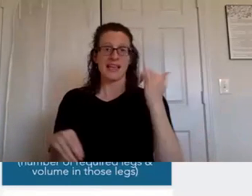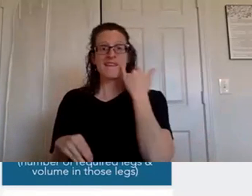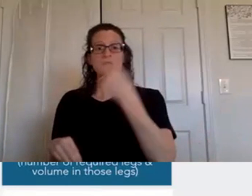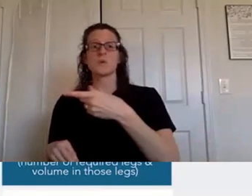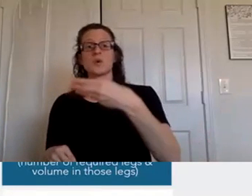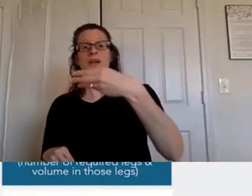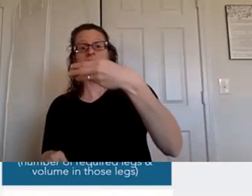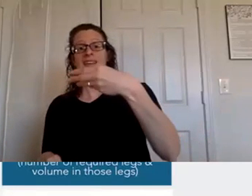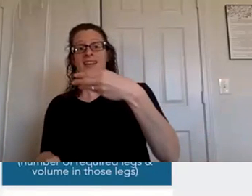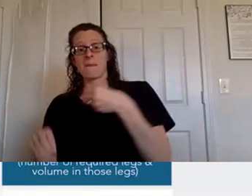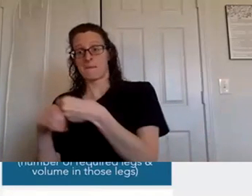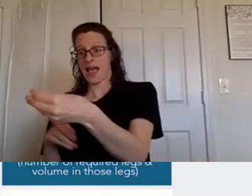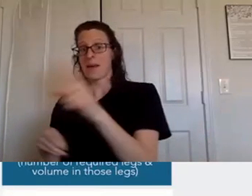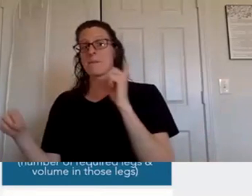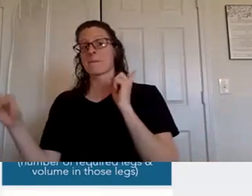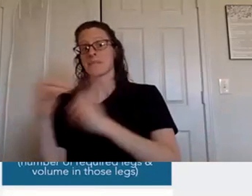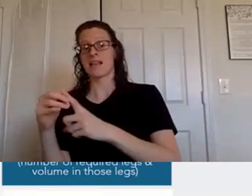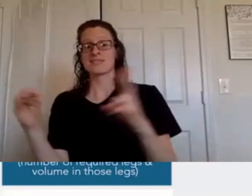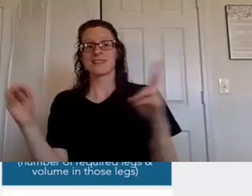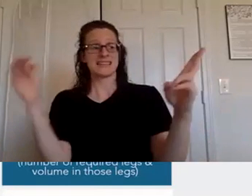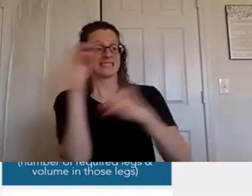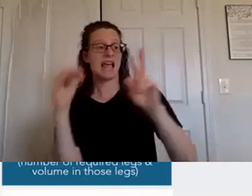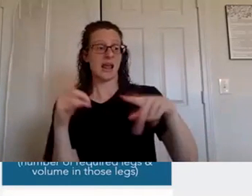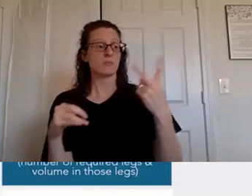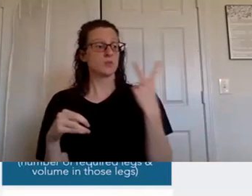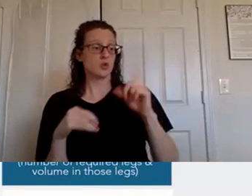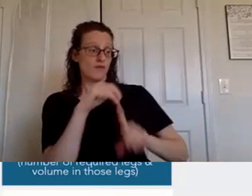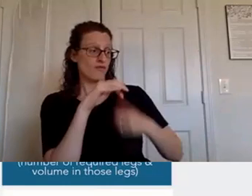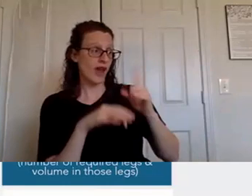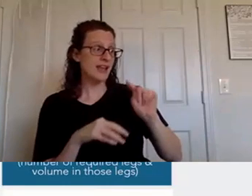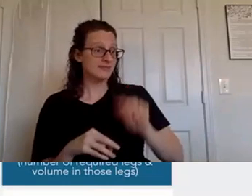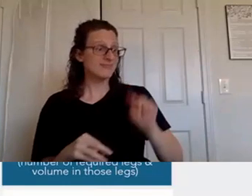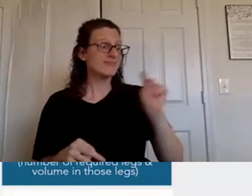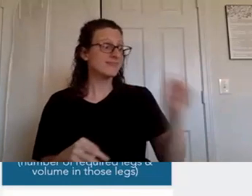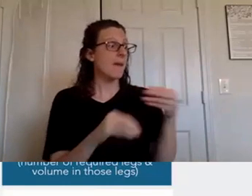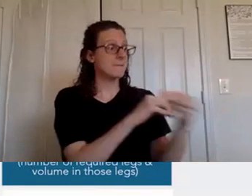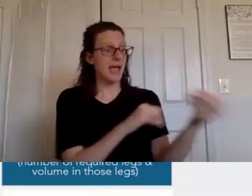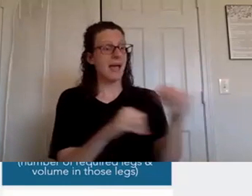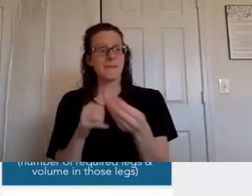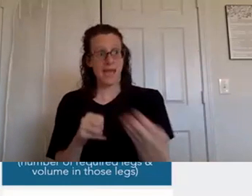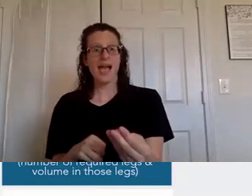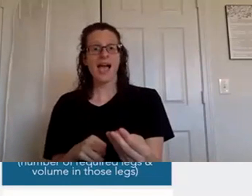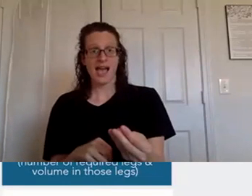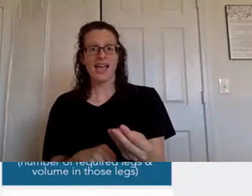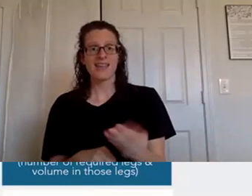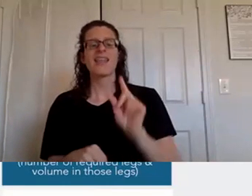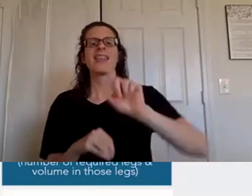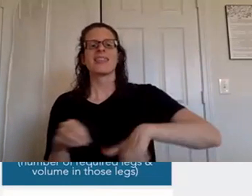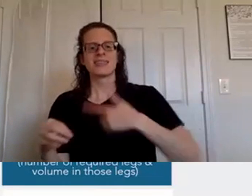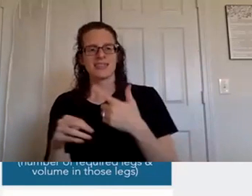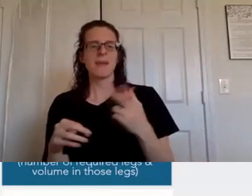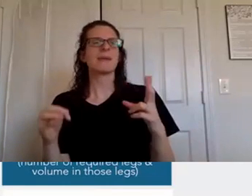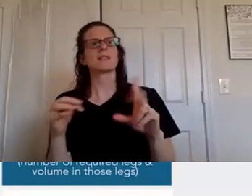friends and maybe they place purchases under you maybe they both signed up for you know starter kit or